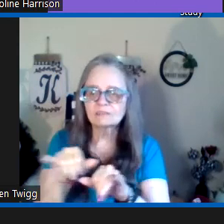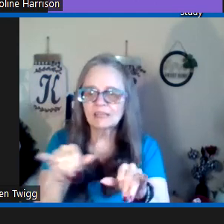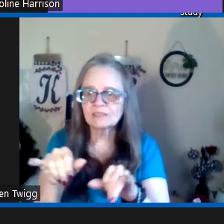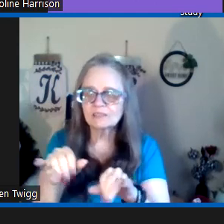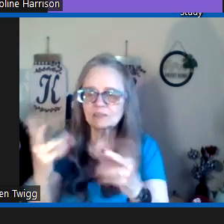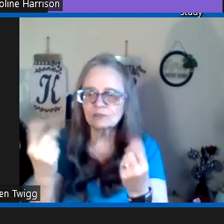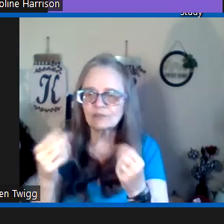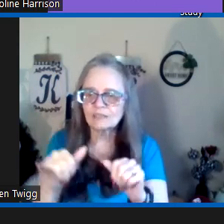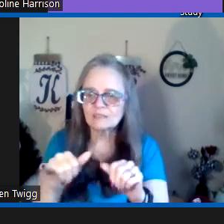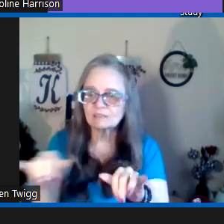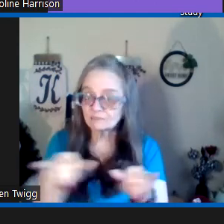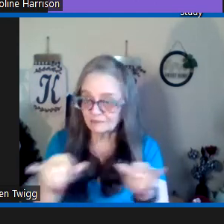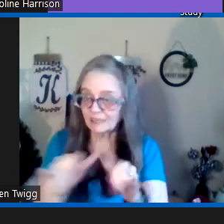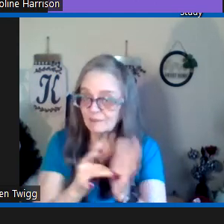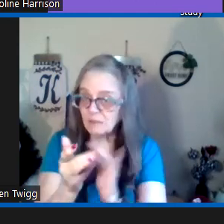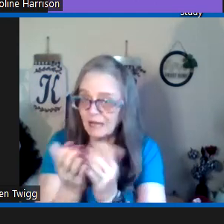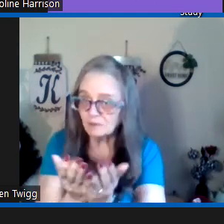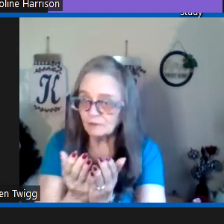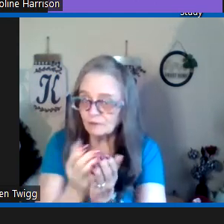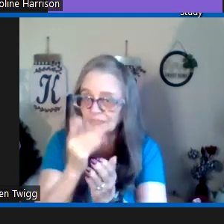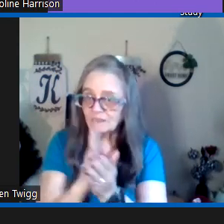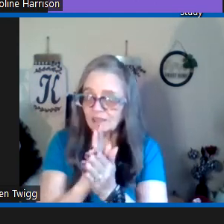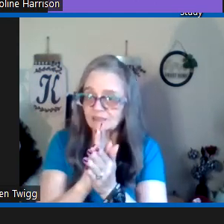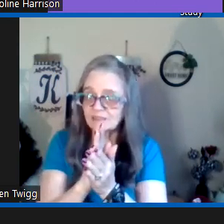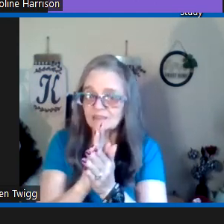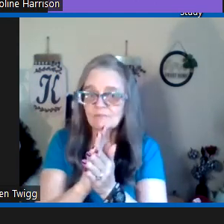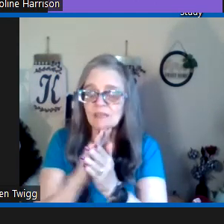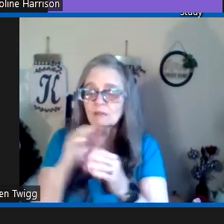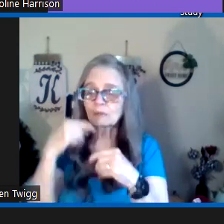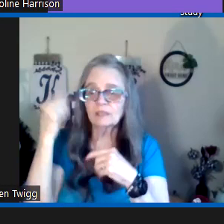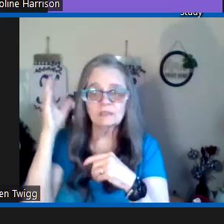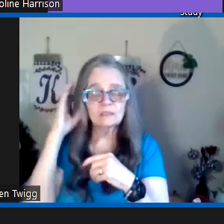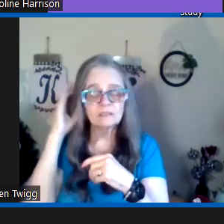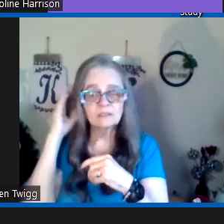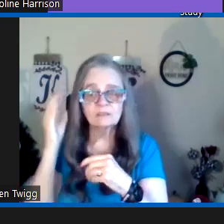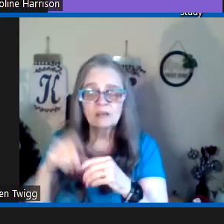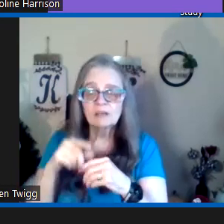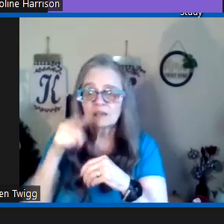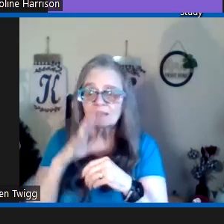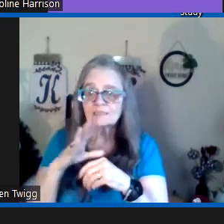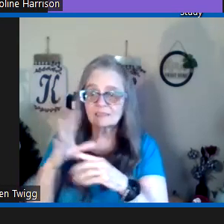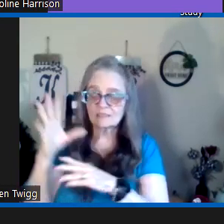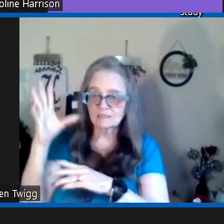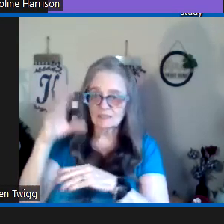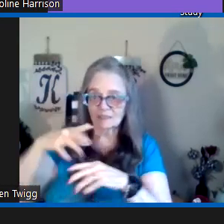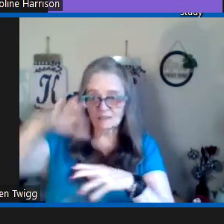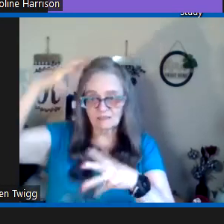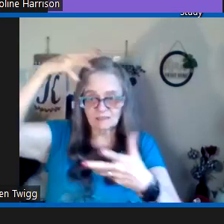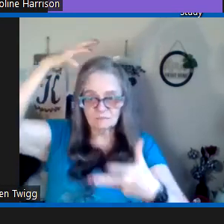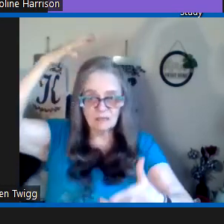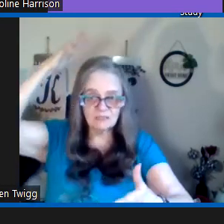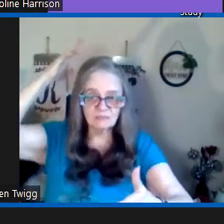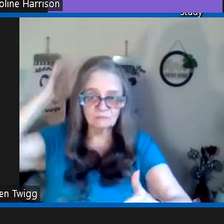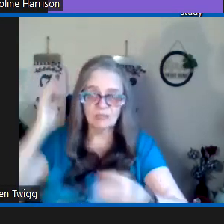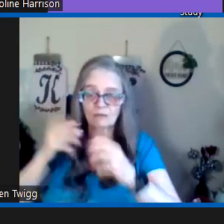also likes to do things like the bible or like god does and we hear you know god says uh